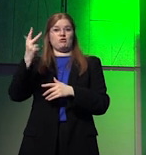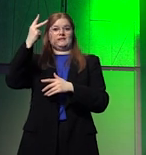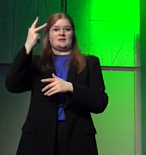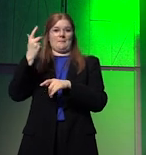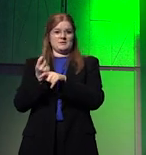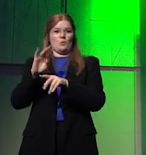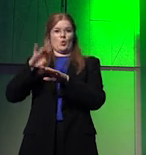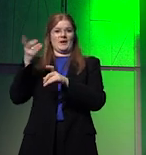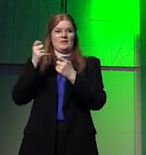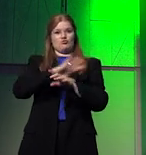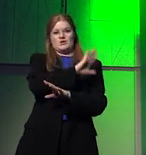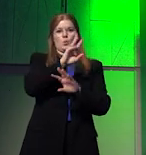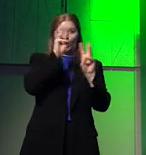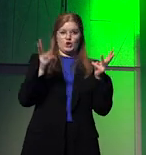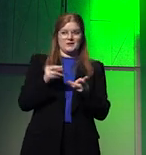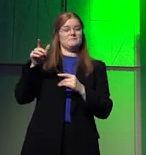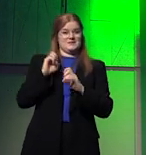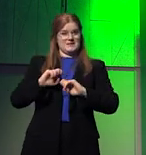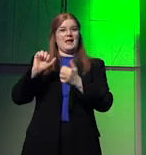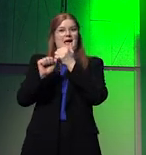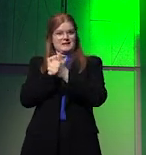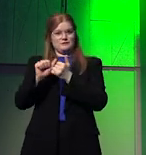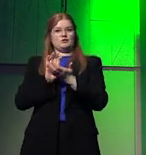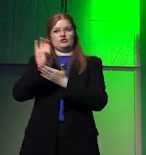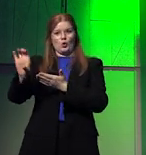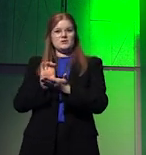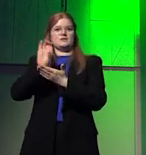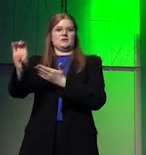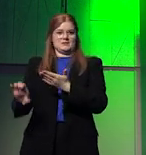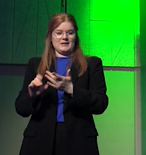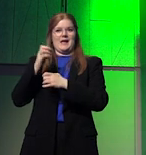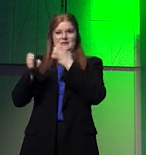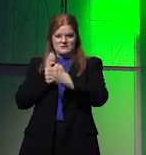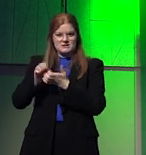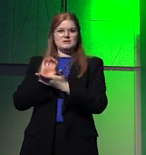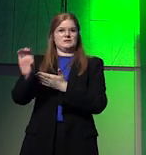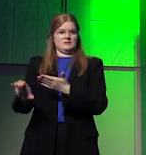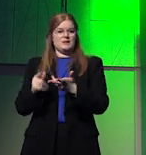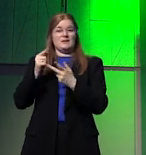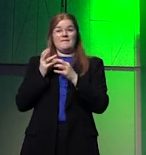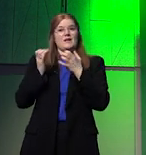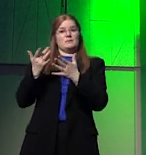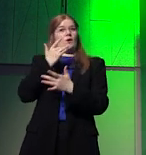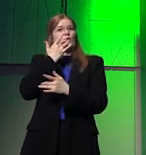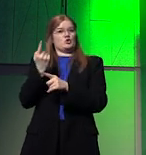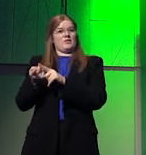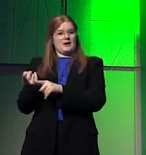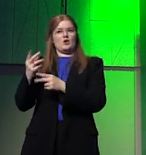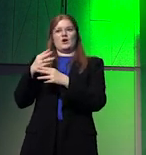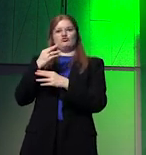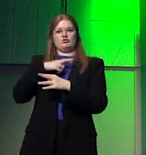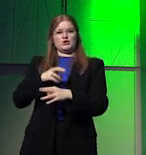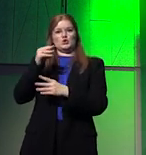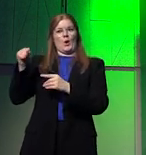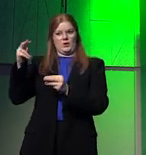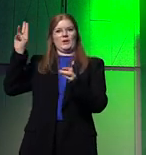rest of the world and which is still actively engaging in resource-intensive anthropogenic activities, the availability of water and fertile soils